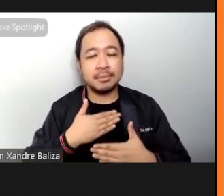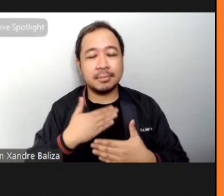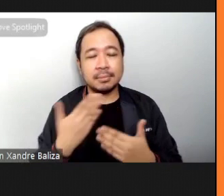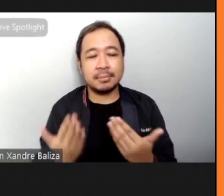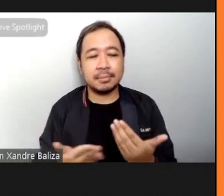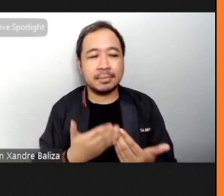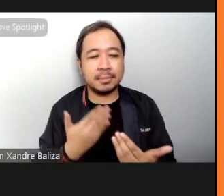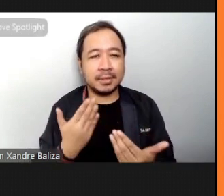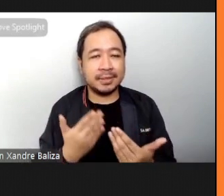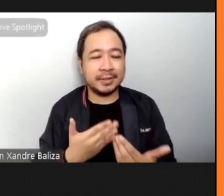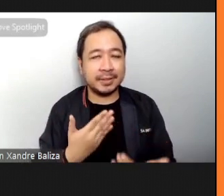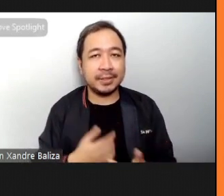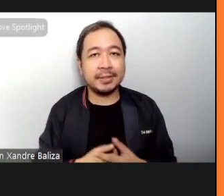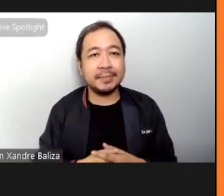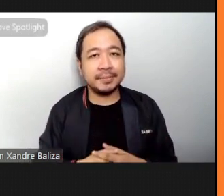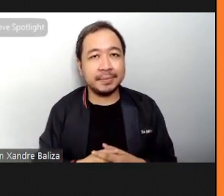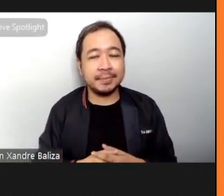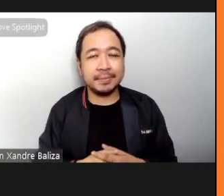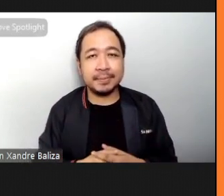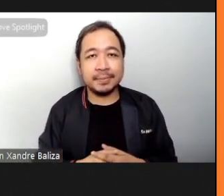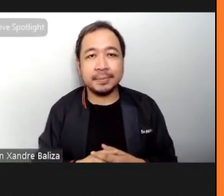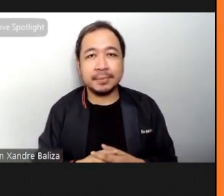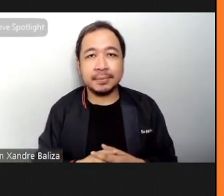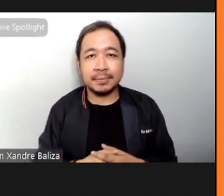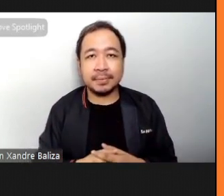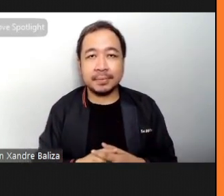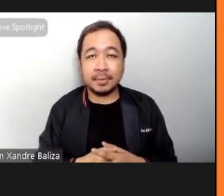Washing away the tension in your tummy.